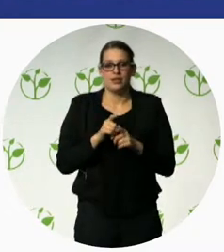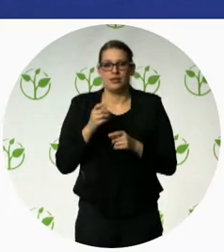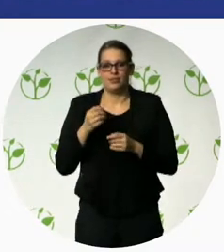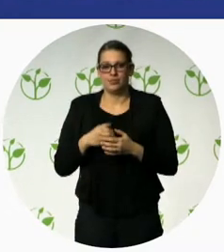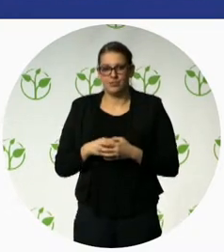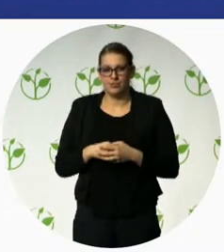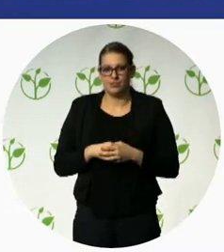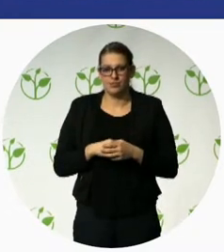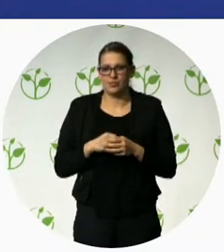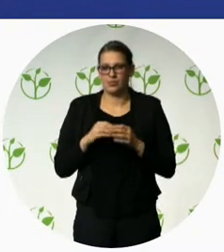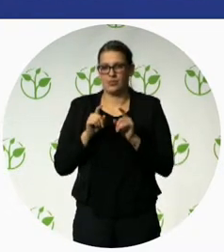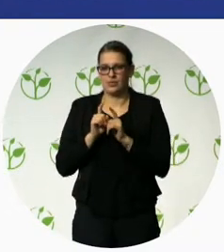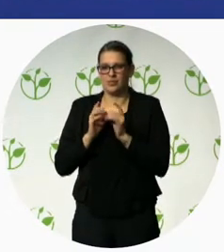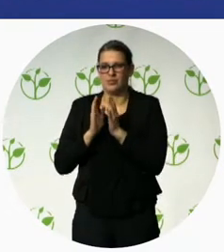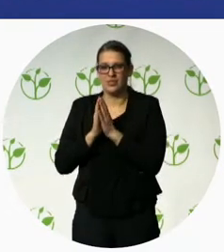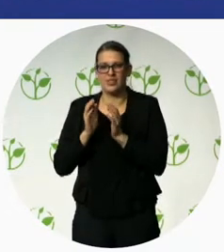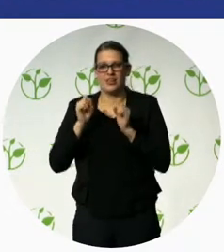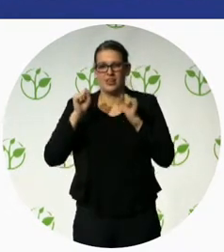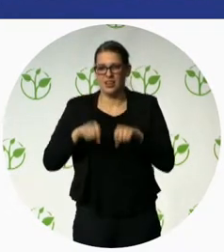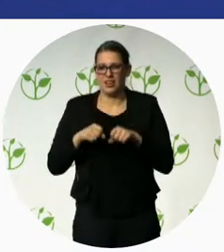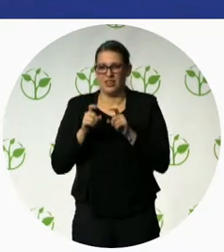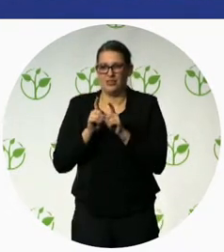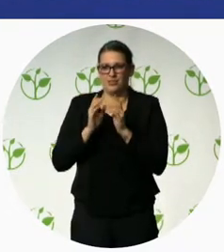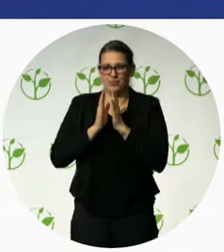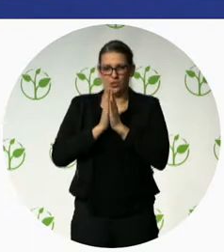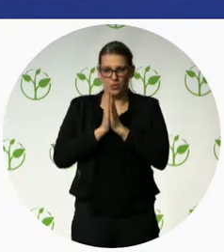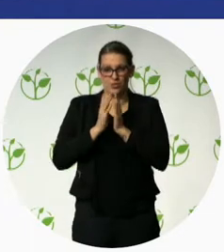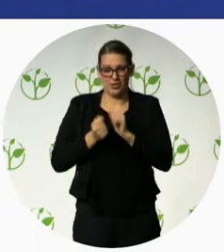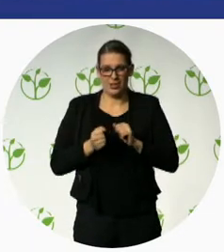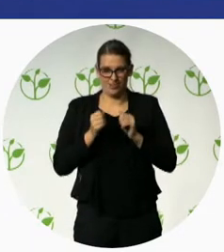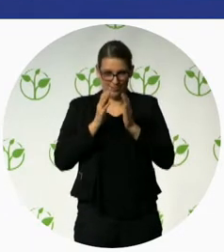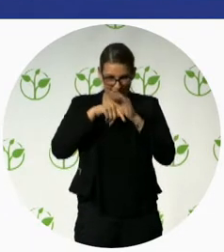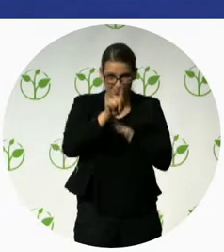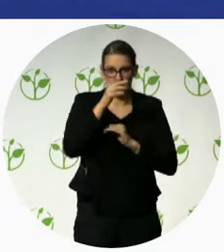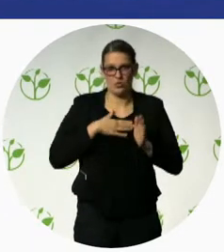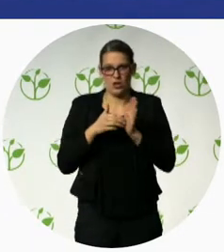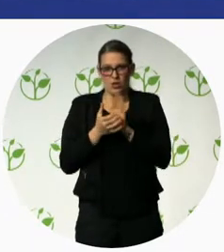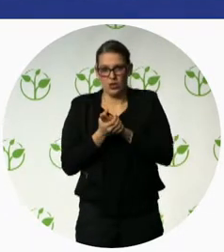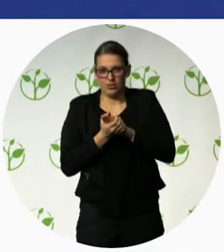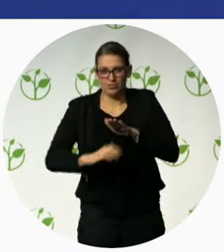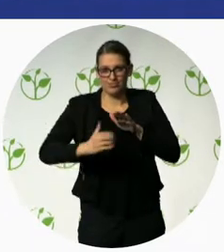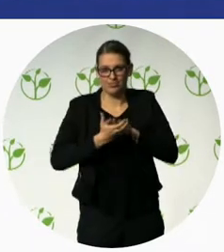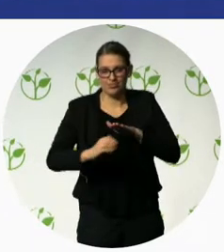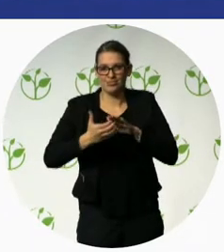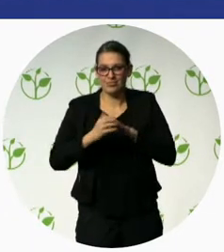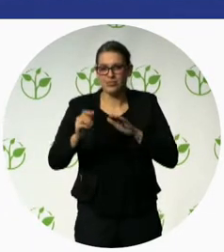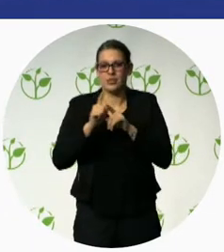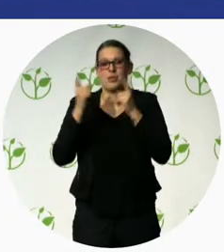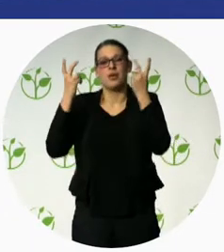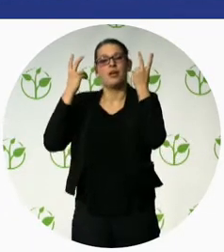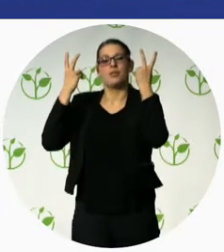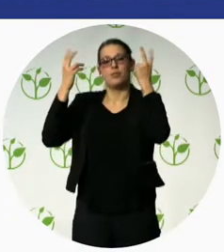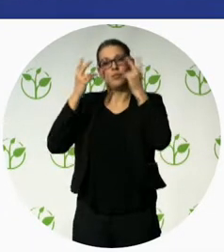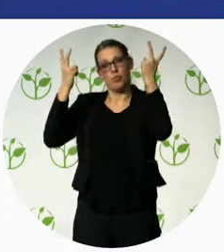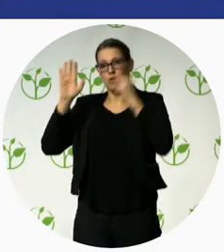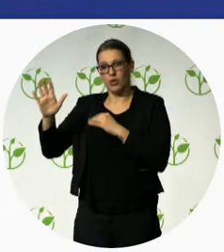temples and mosques without shoes without so when we talk about a barefoot prosthetic design people start judging